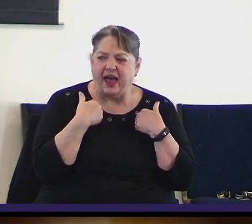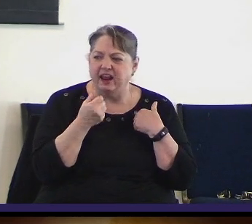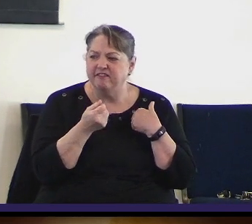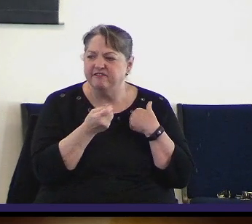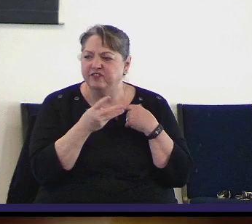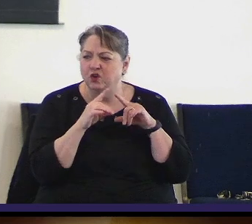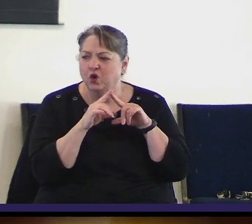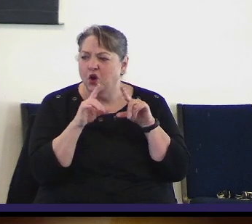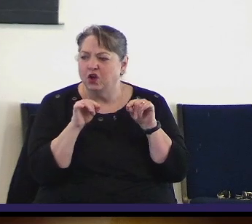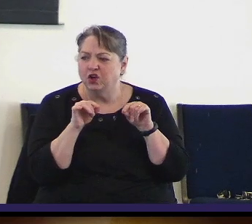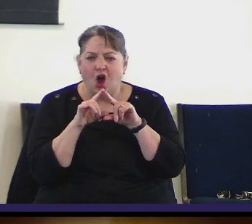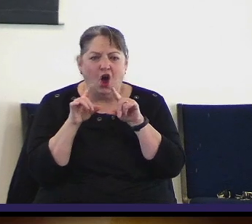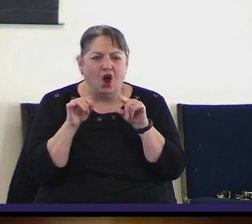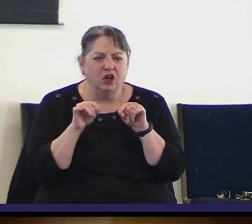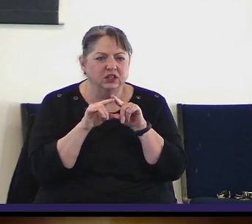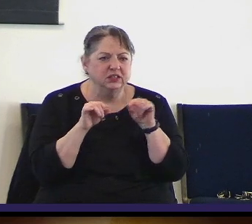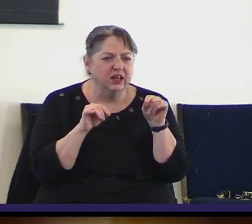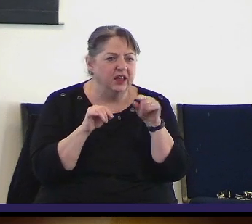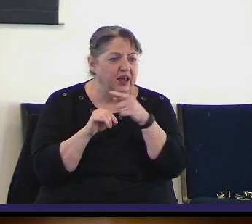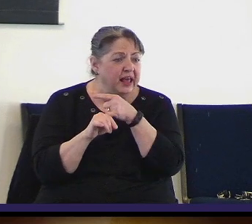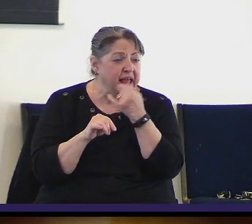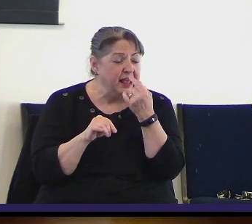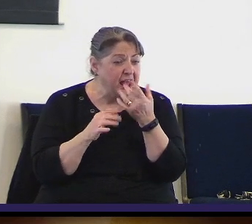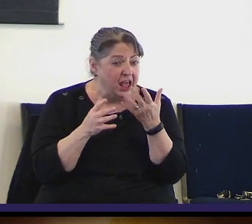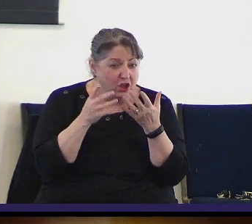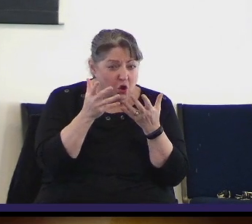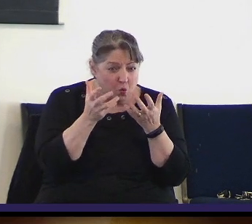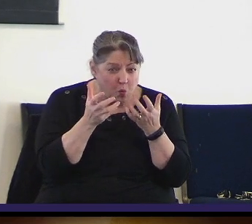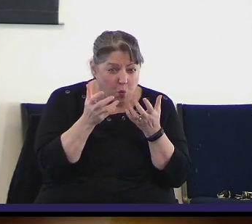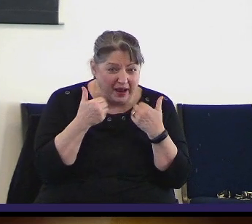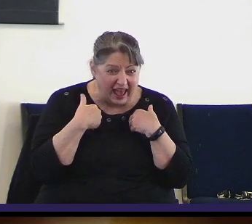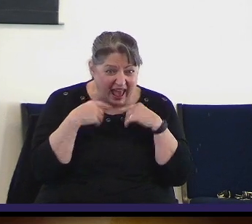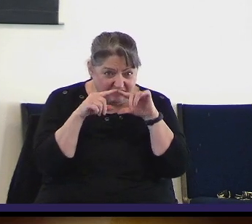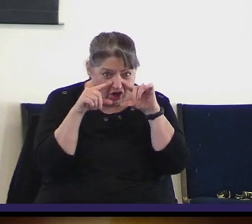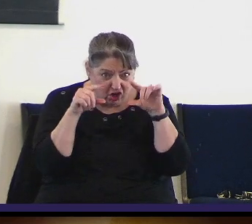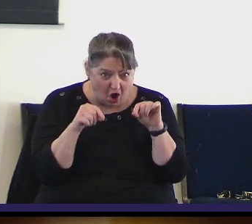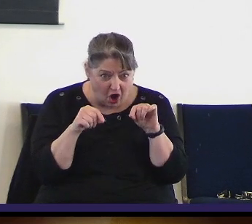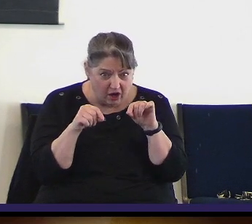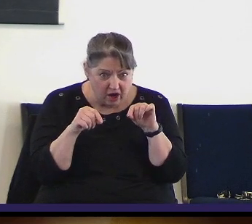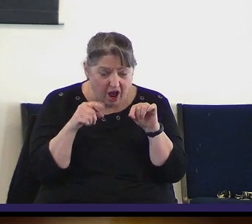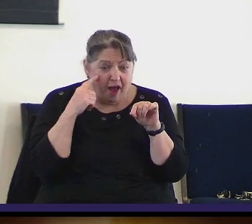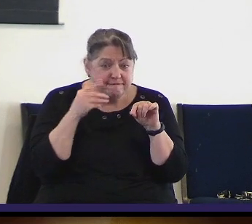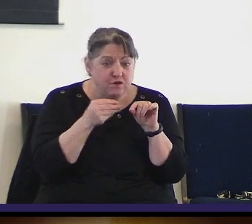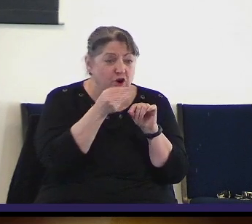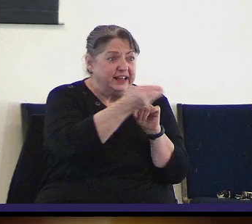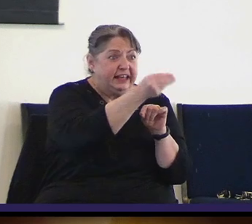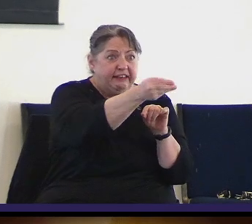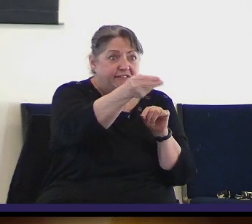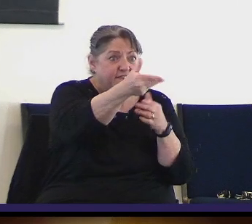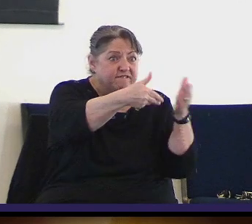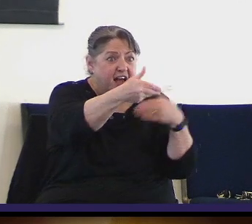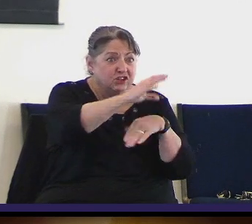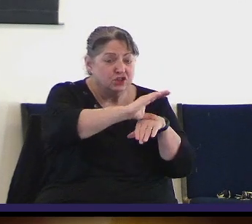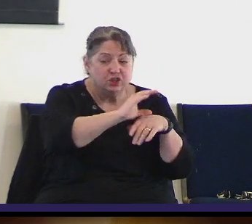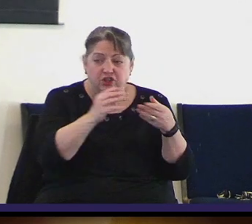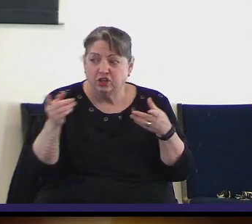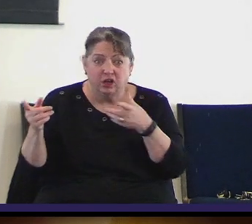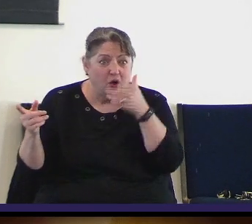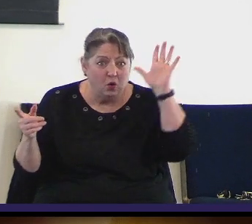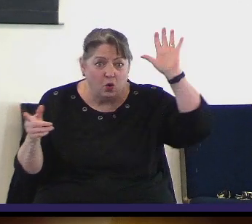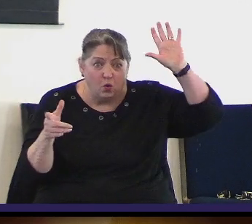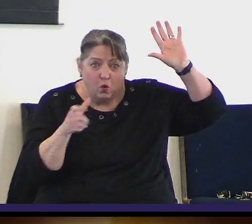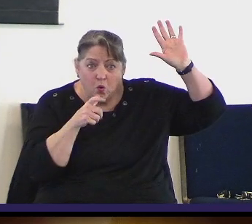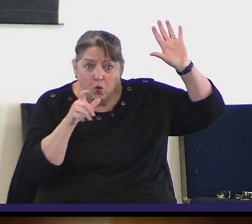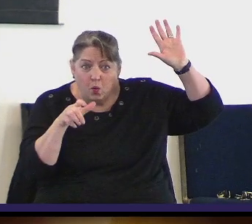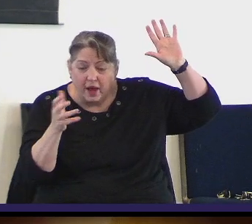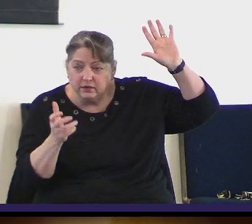any because we ran out. If there was anyone who wanted a joiners card and you're here today, just raise your hand. If you're